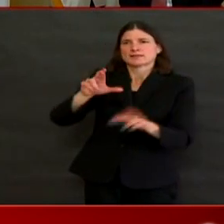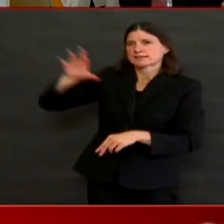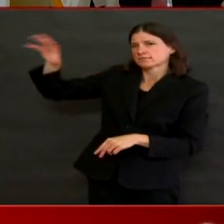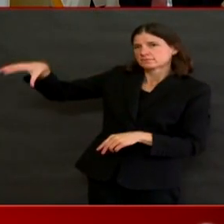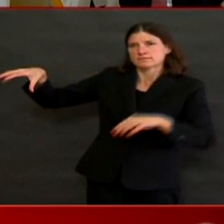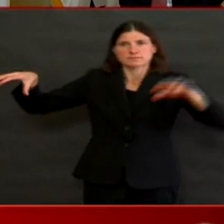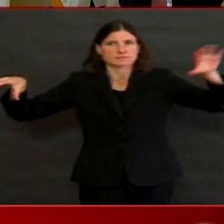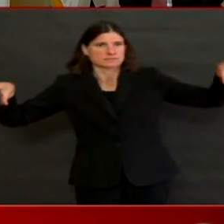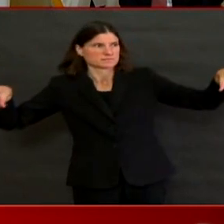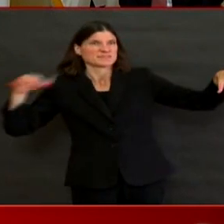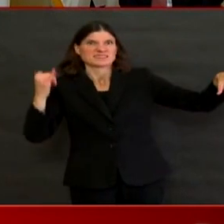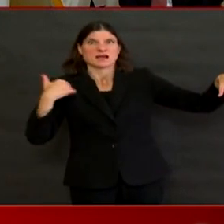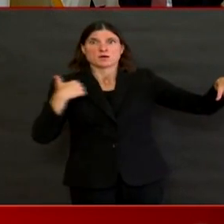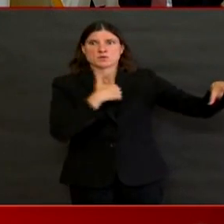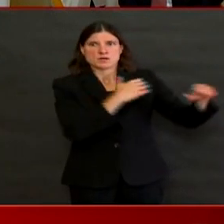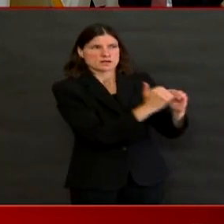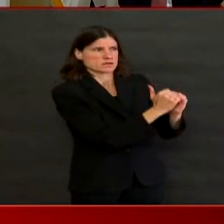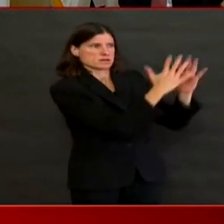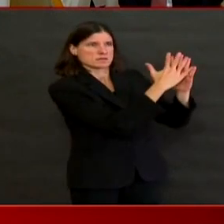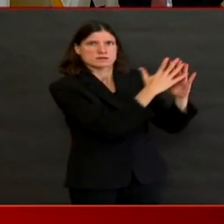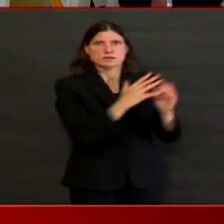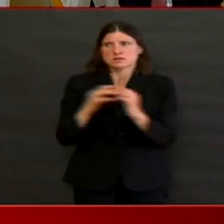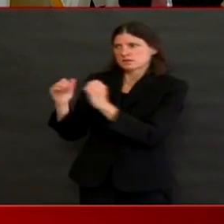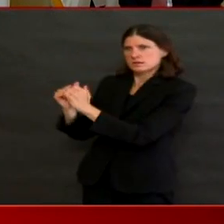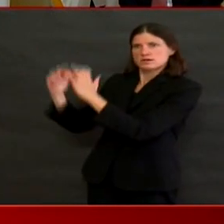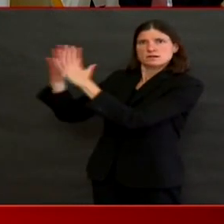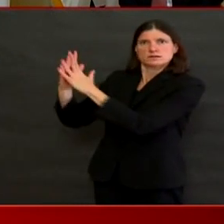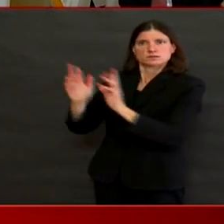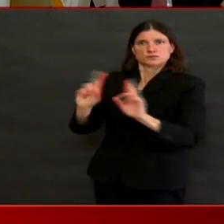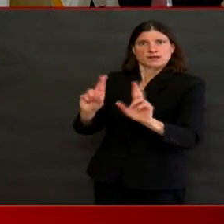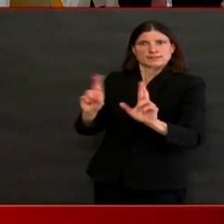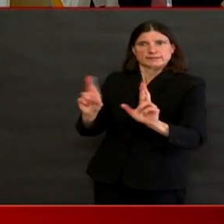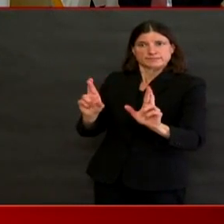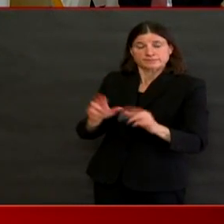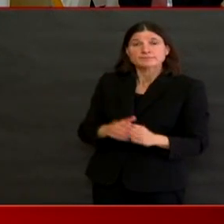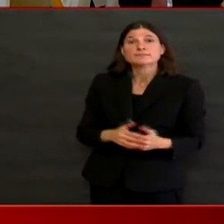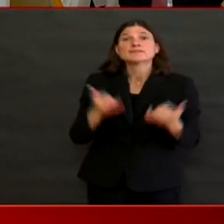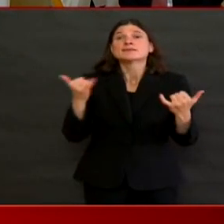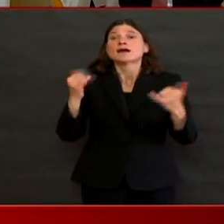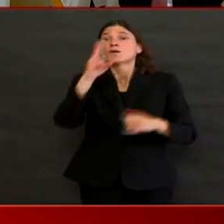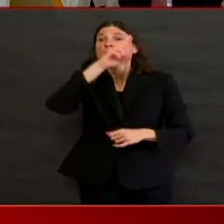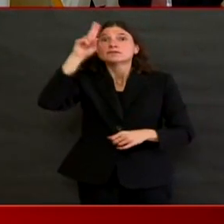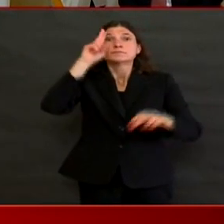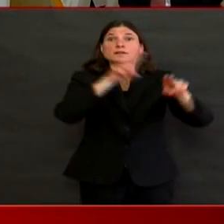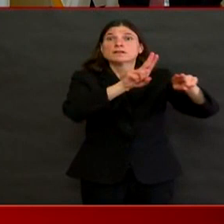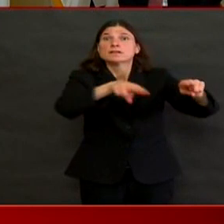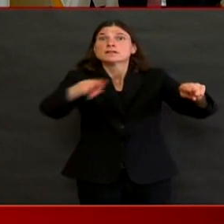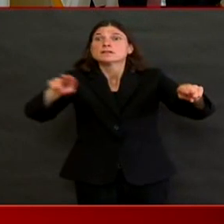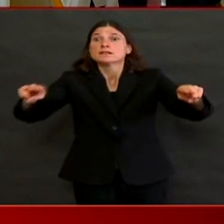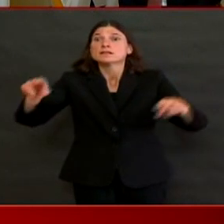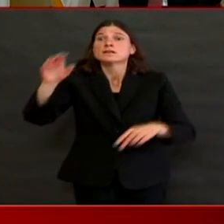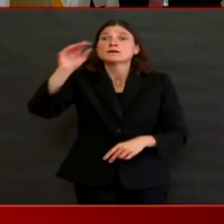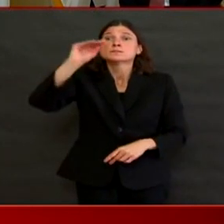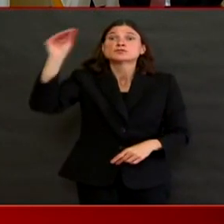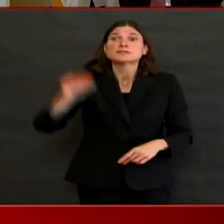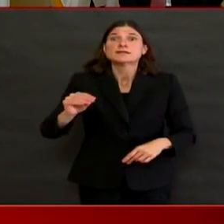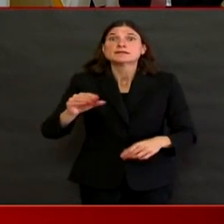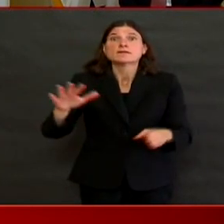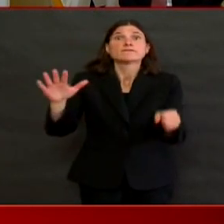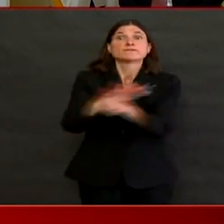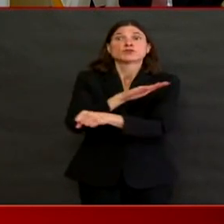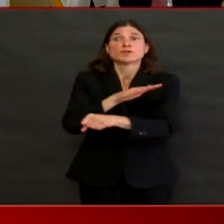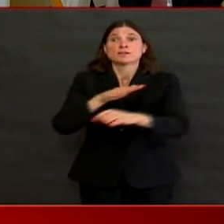So I don't have the numbers specifically of the percentage of where we are now. We can certainly